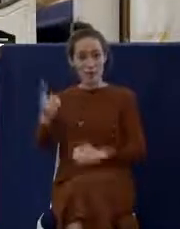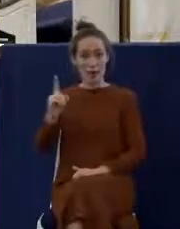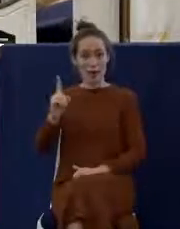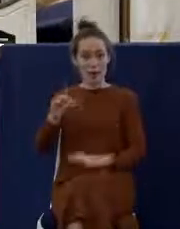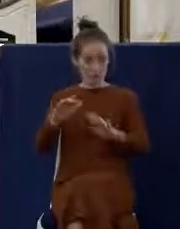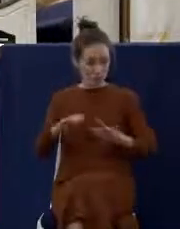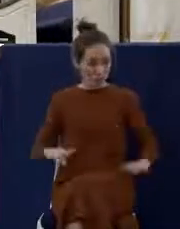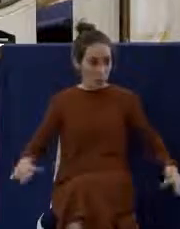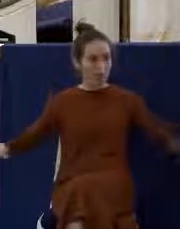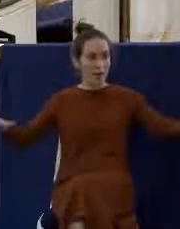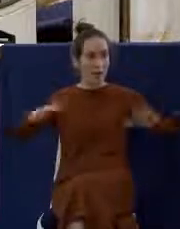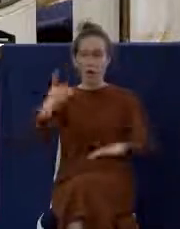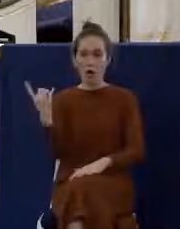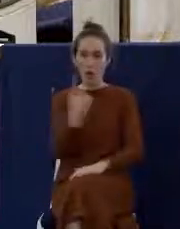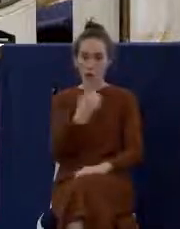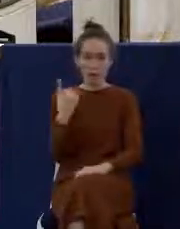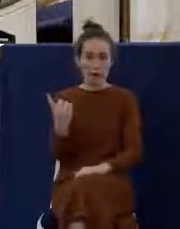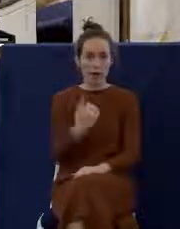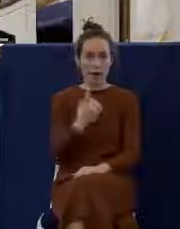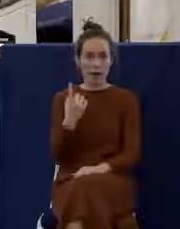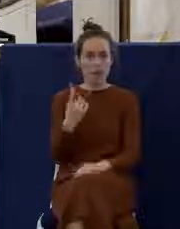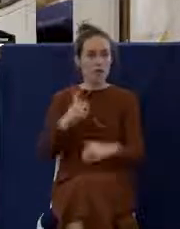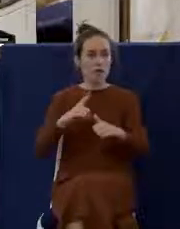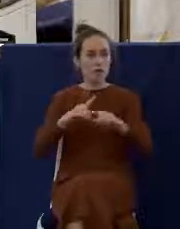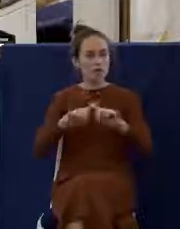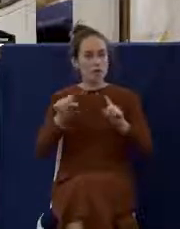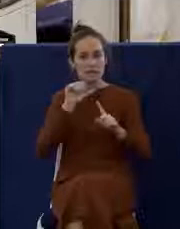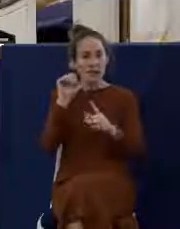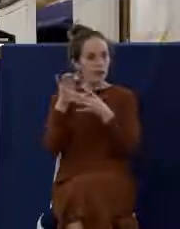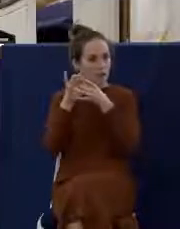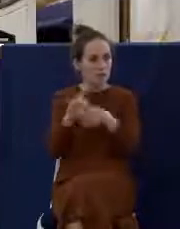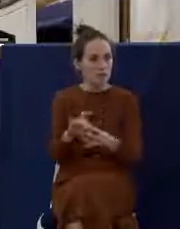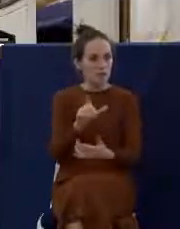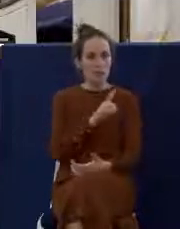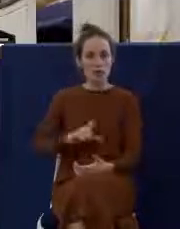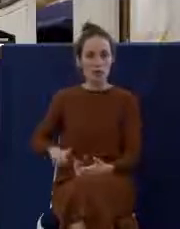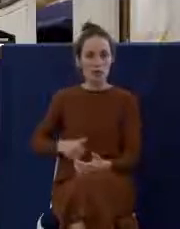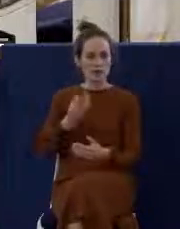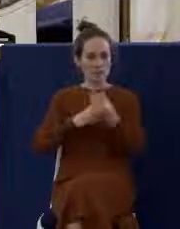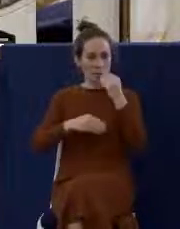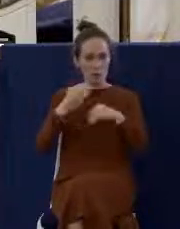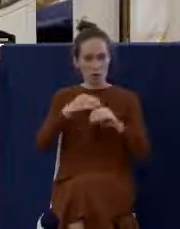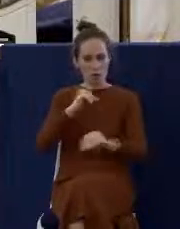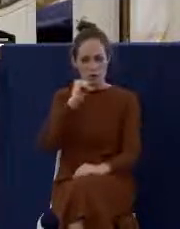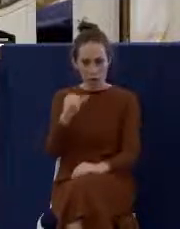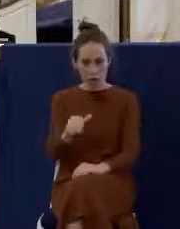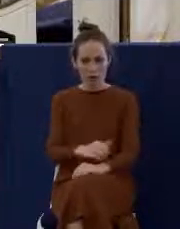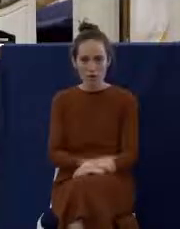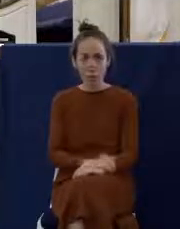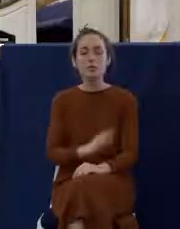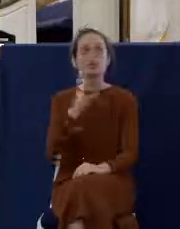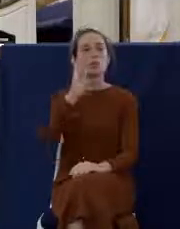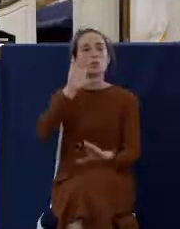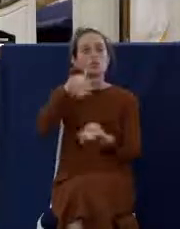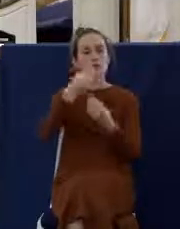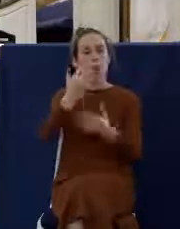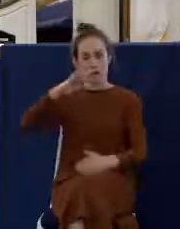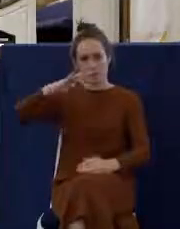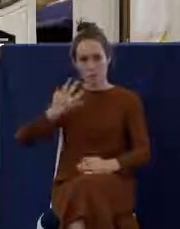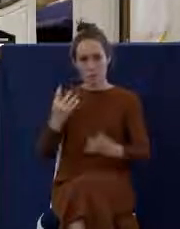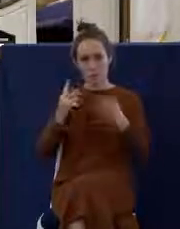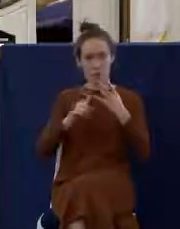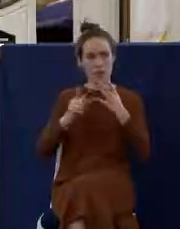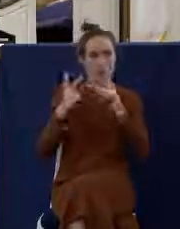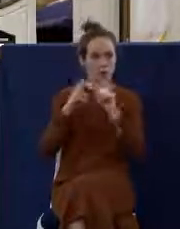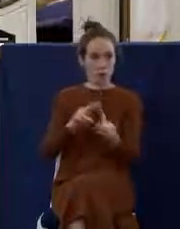in his church in prayer and other things, but not with respect to the Lord's Supper. So let me give you a fourth view here, and